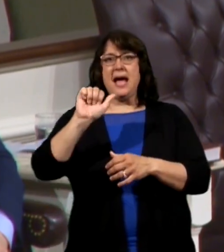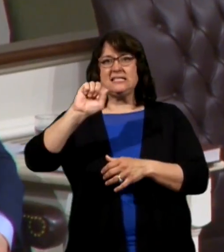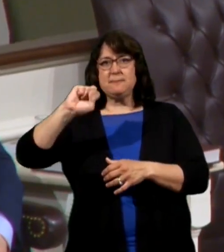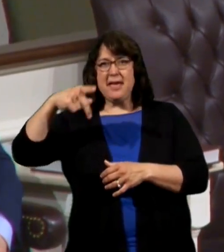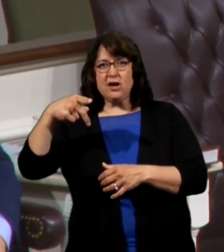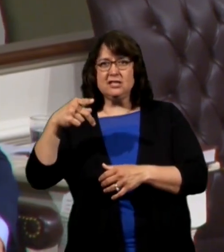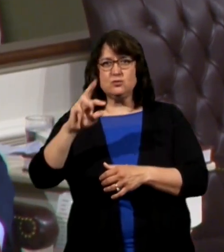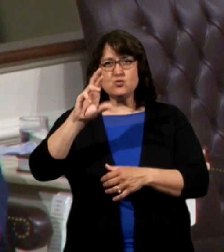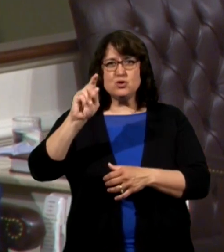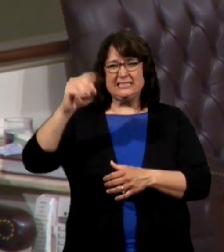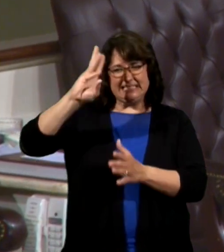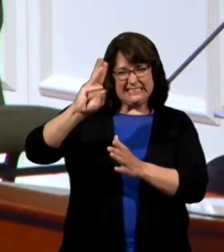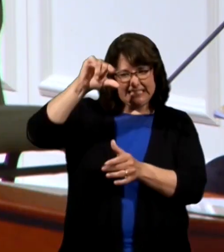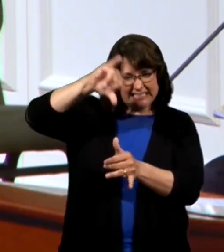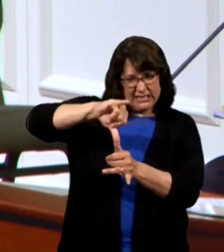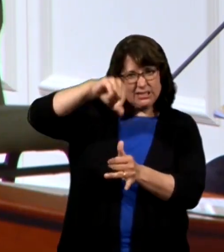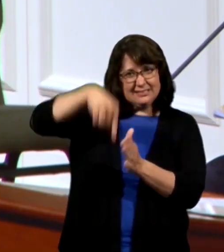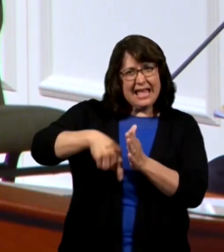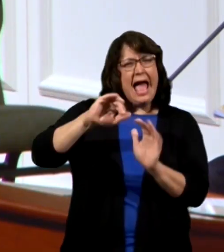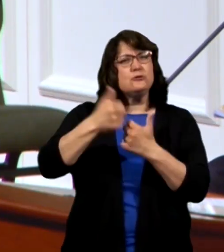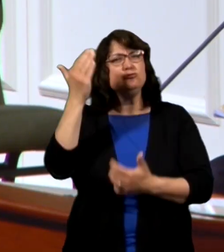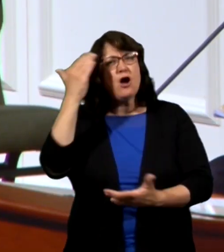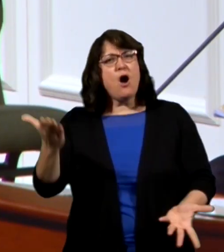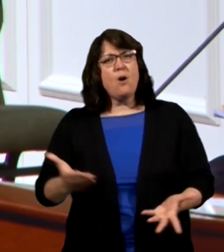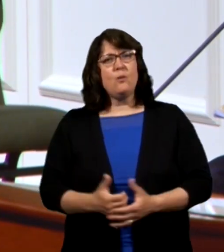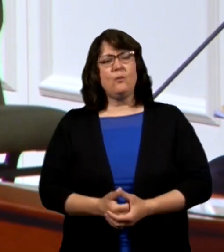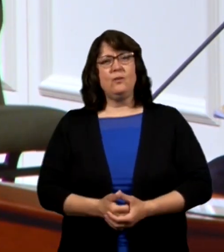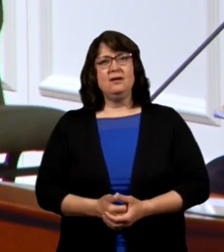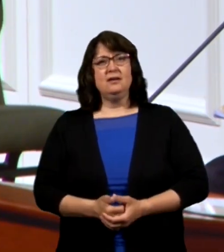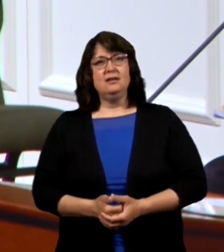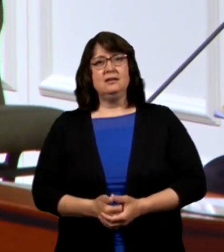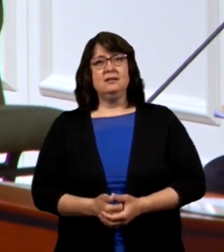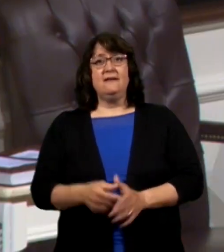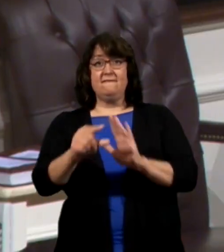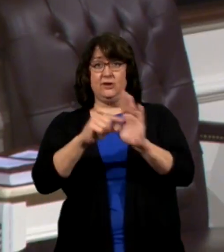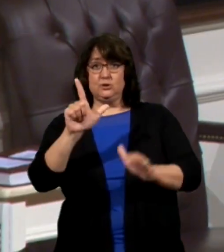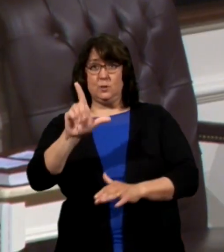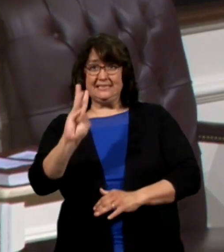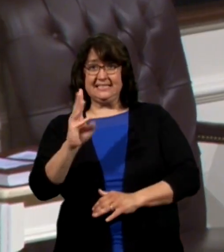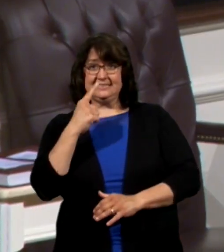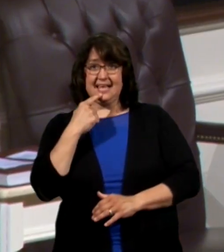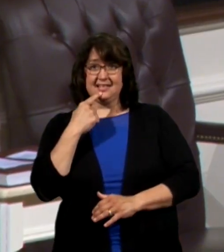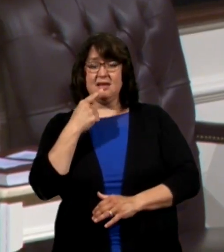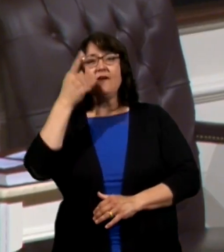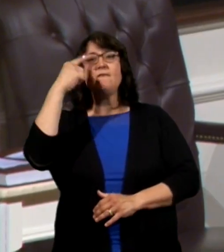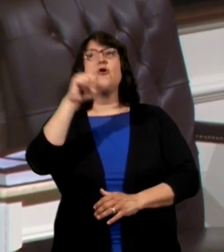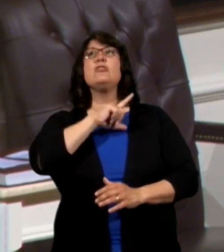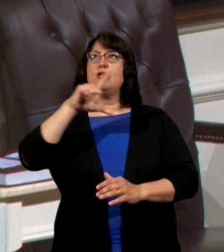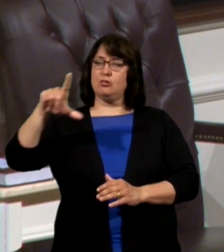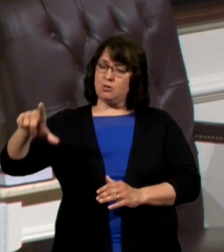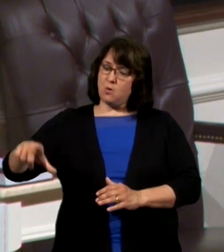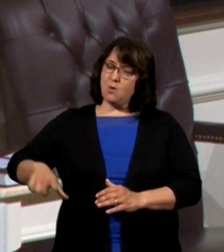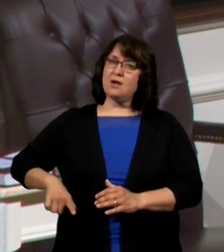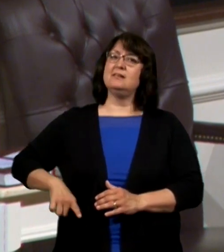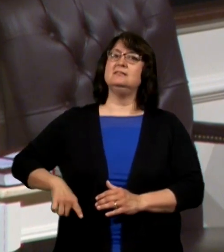roots six inches how does he know verse 26 says for the Lord